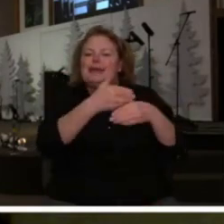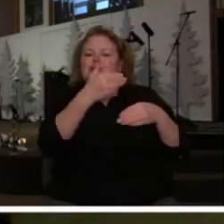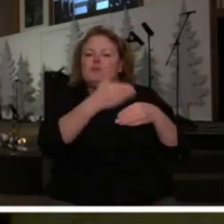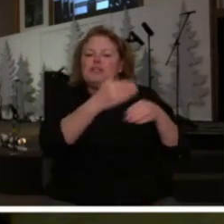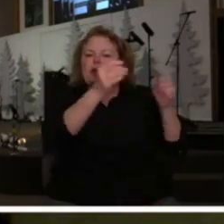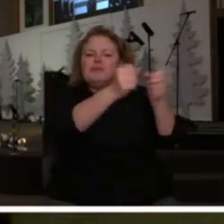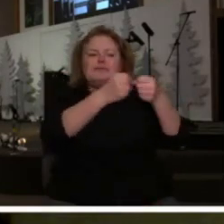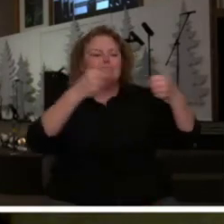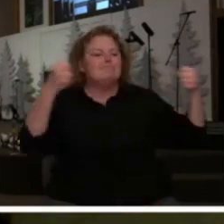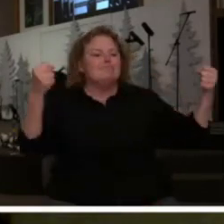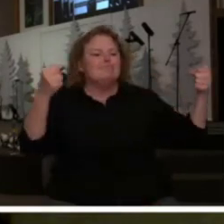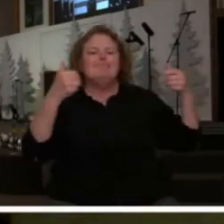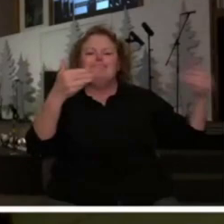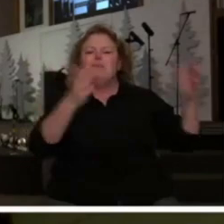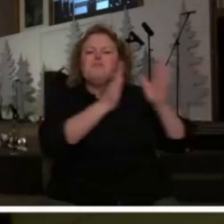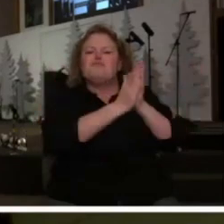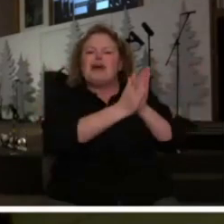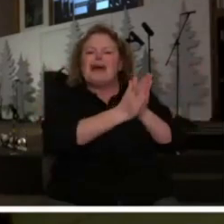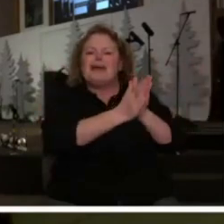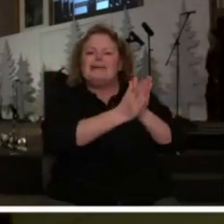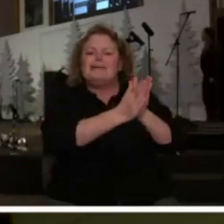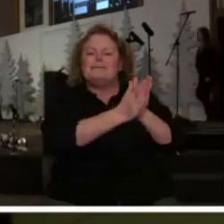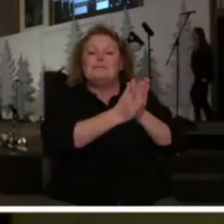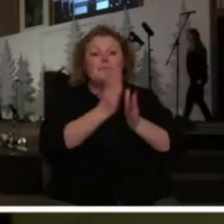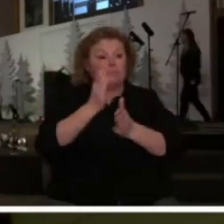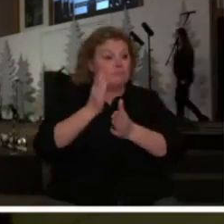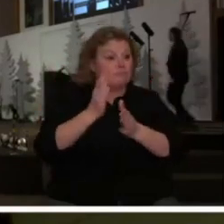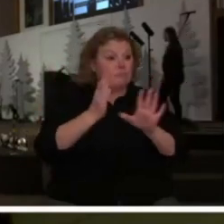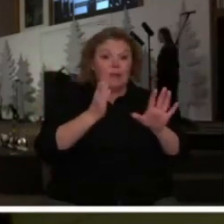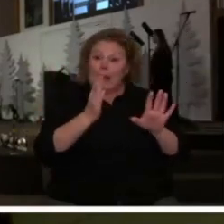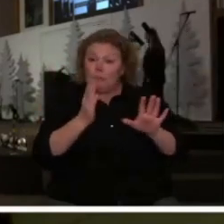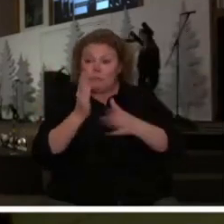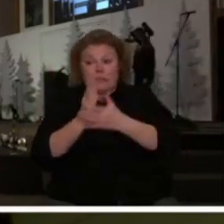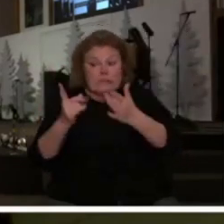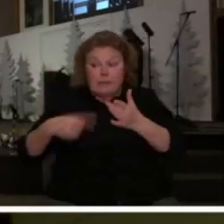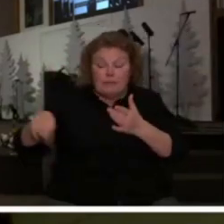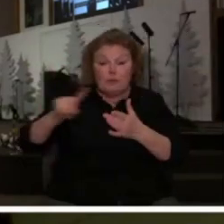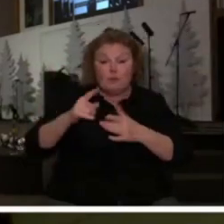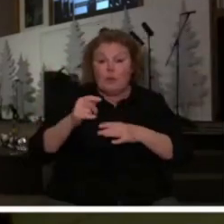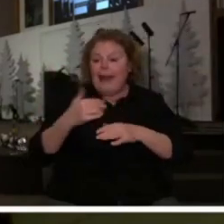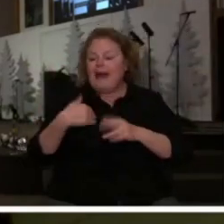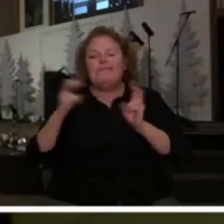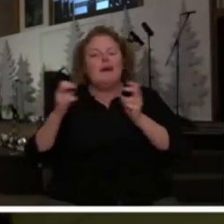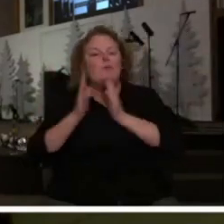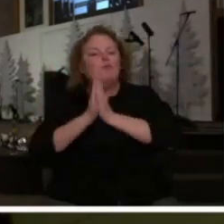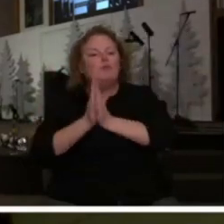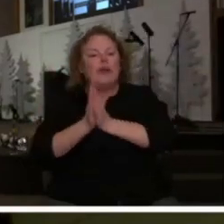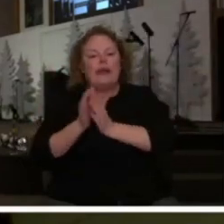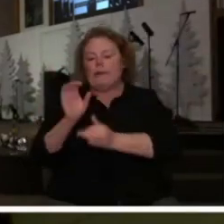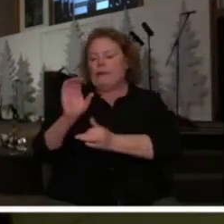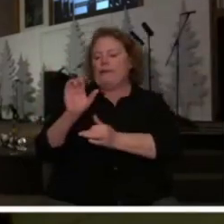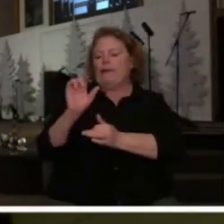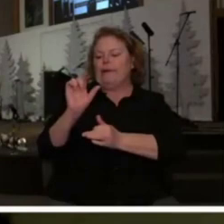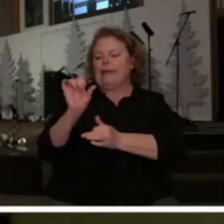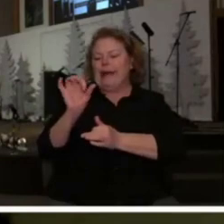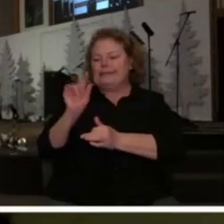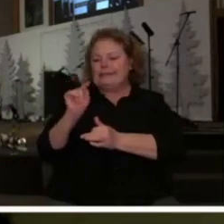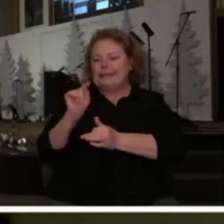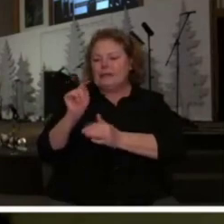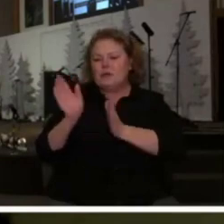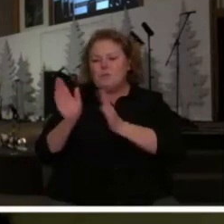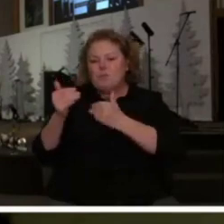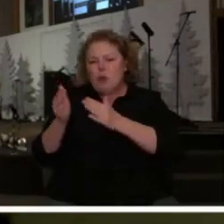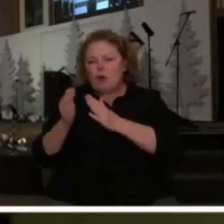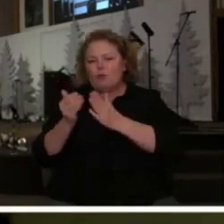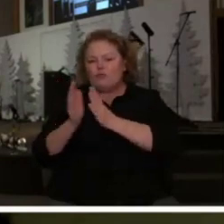closet this would have been a really nice time for him to just slip into the closet close the door he could pray there nobody outside the windows would hear him he could have